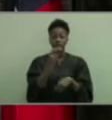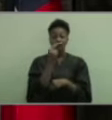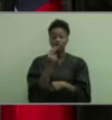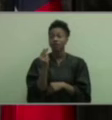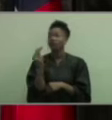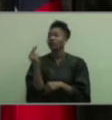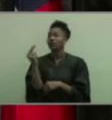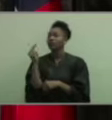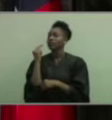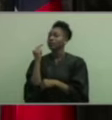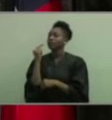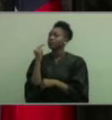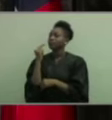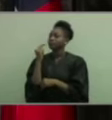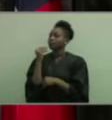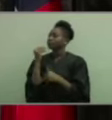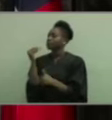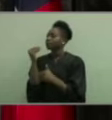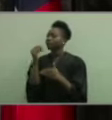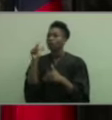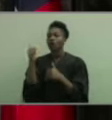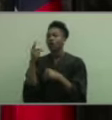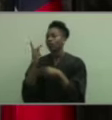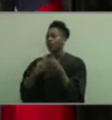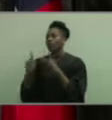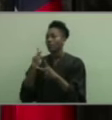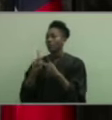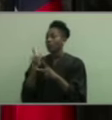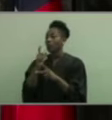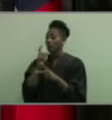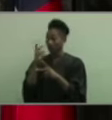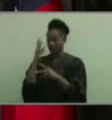and appreciate all of the people who have made this experience cherishable.